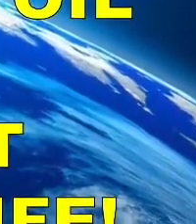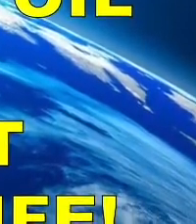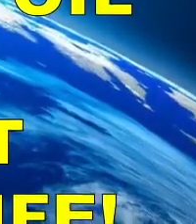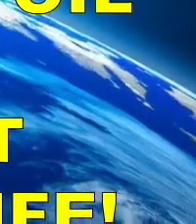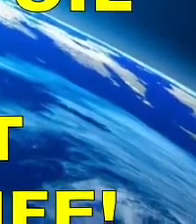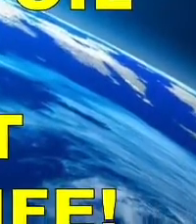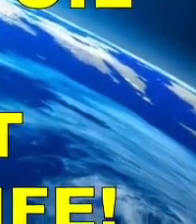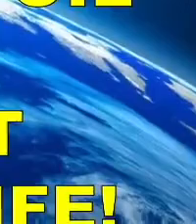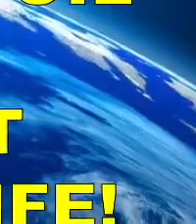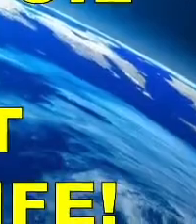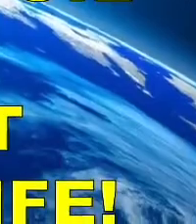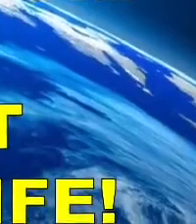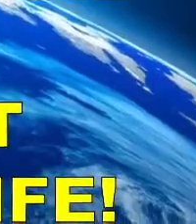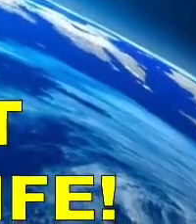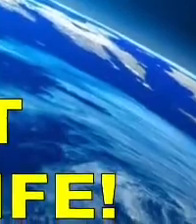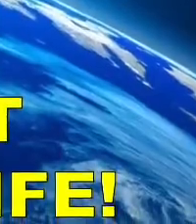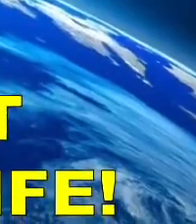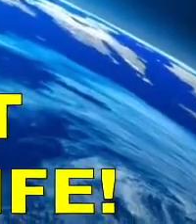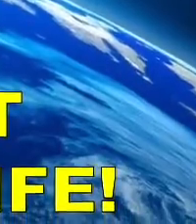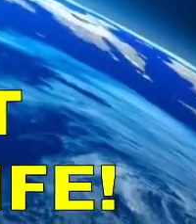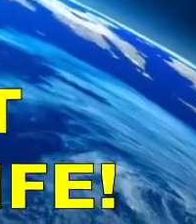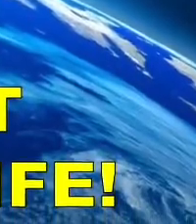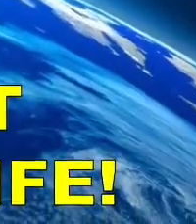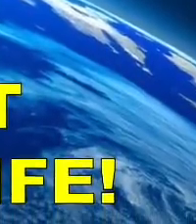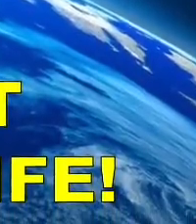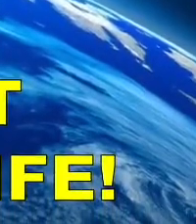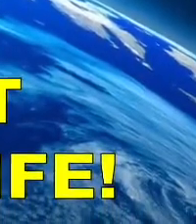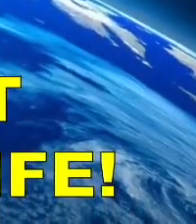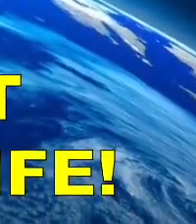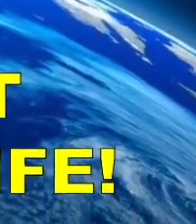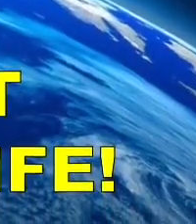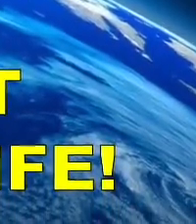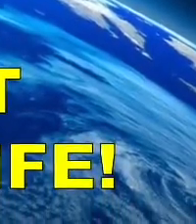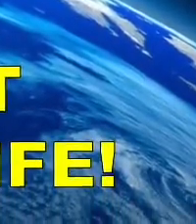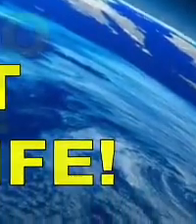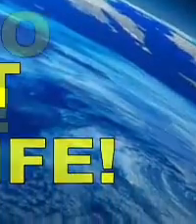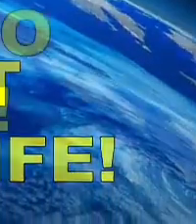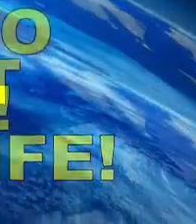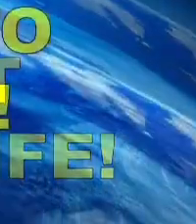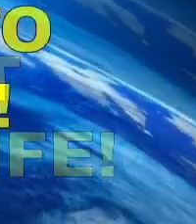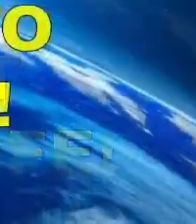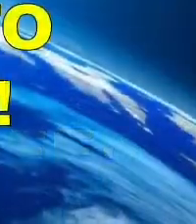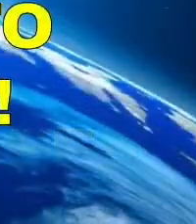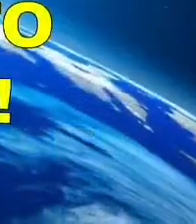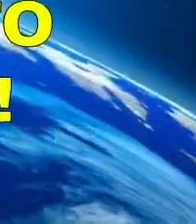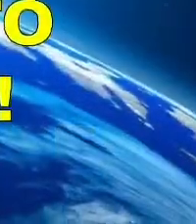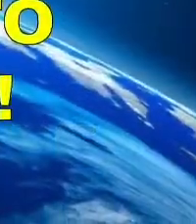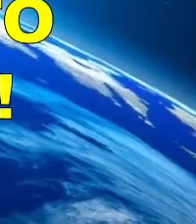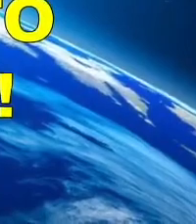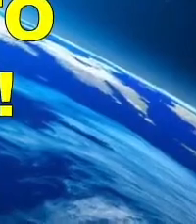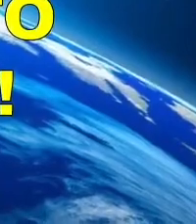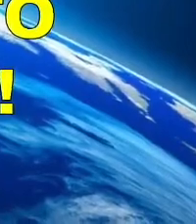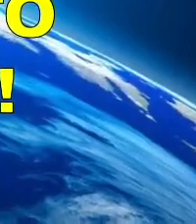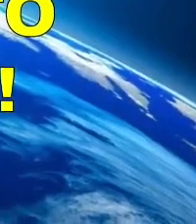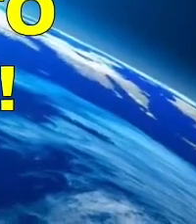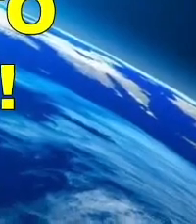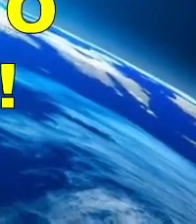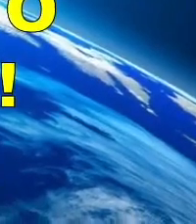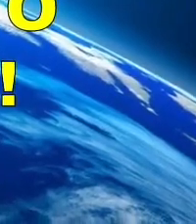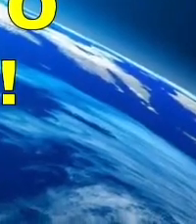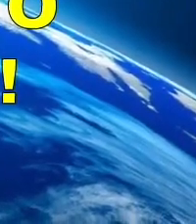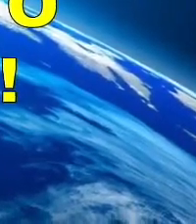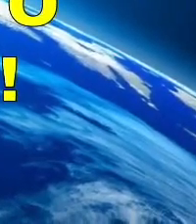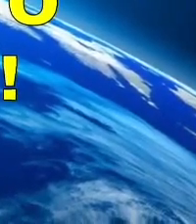and let it shine. Let the Lord's Spirit shine within your life. Shine in our hearts, O